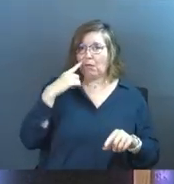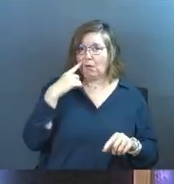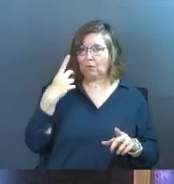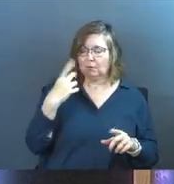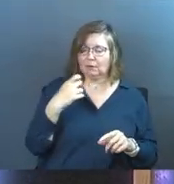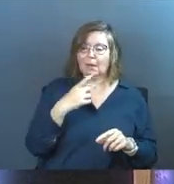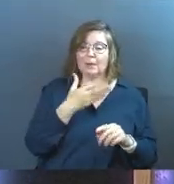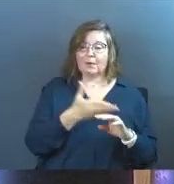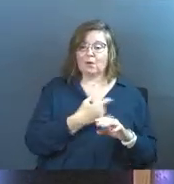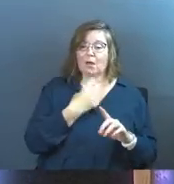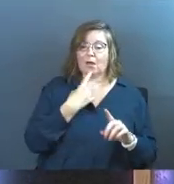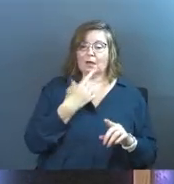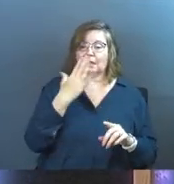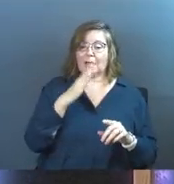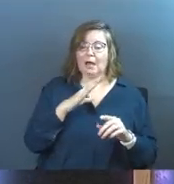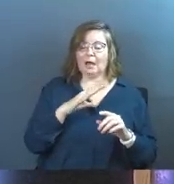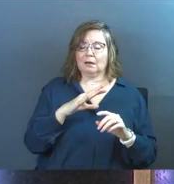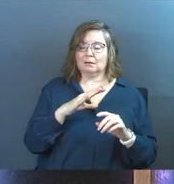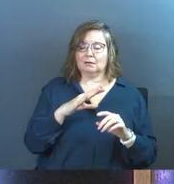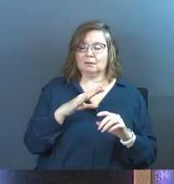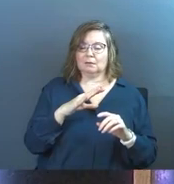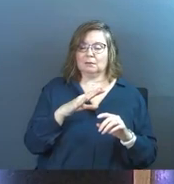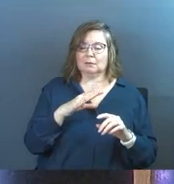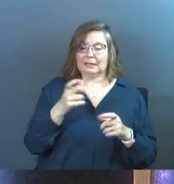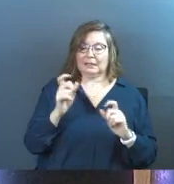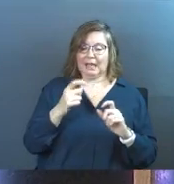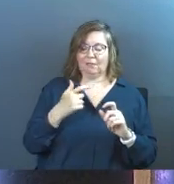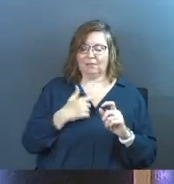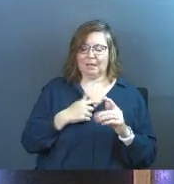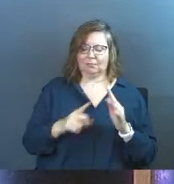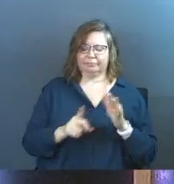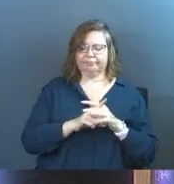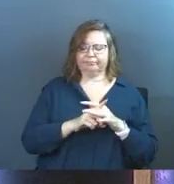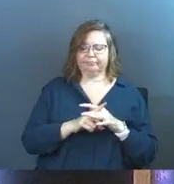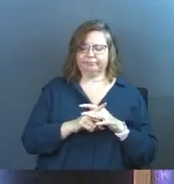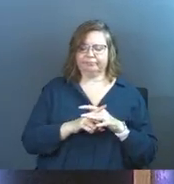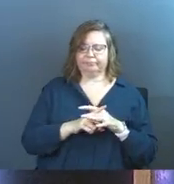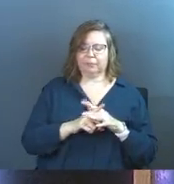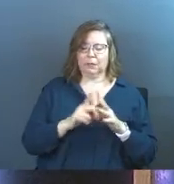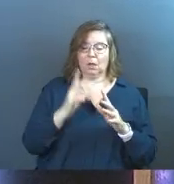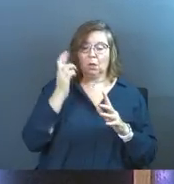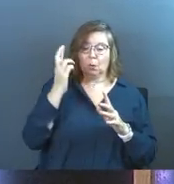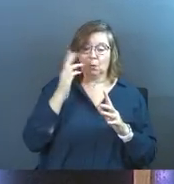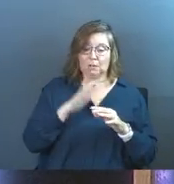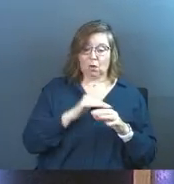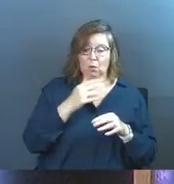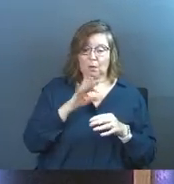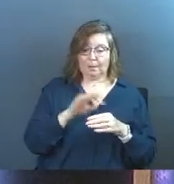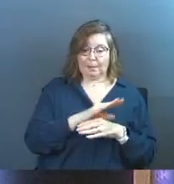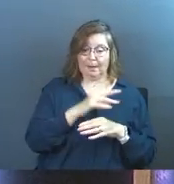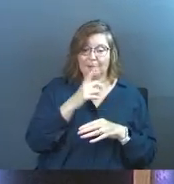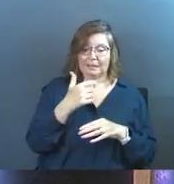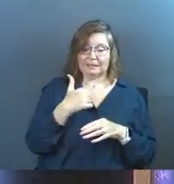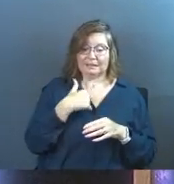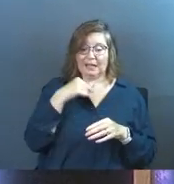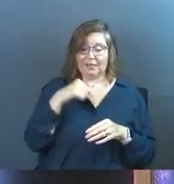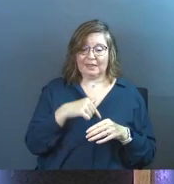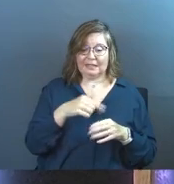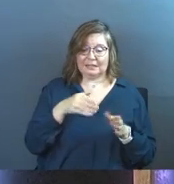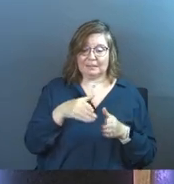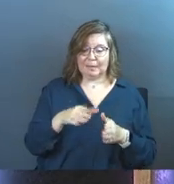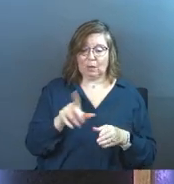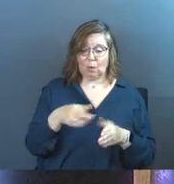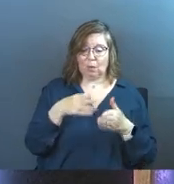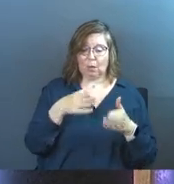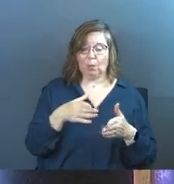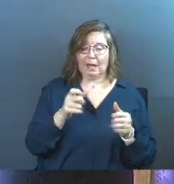thought up. And before I could, God pressed in and gave me words. And he said, the reason I called you into ministry is because this path